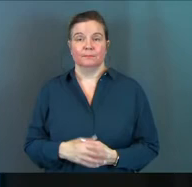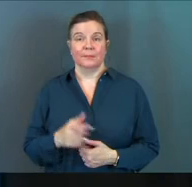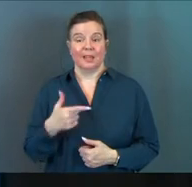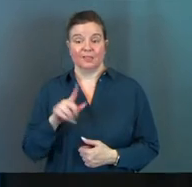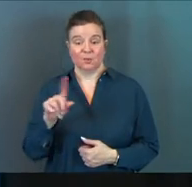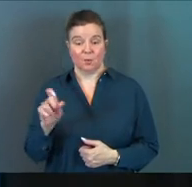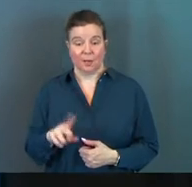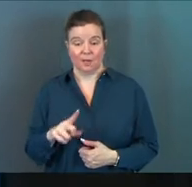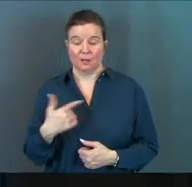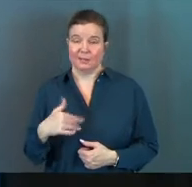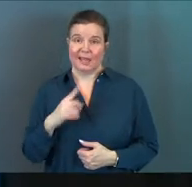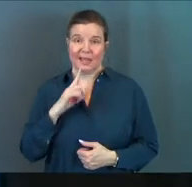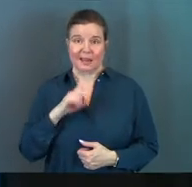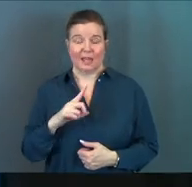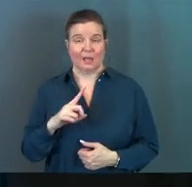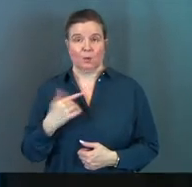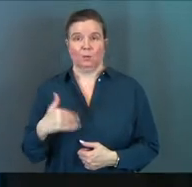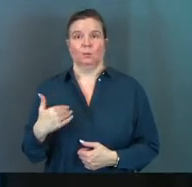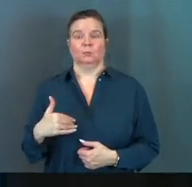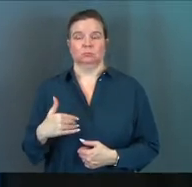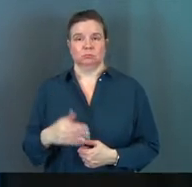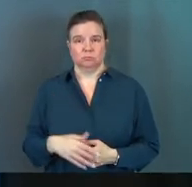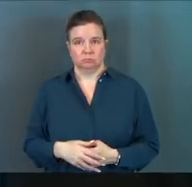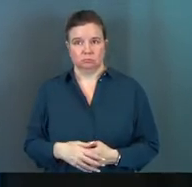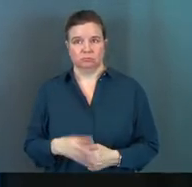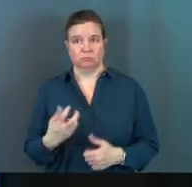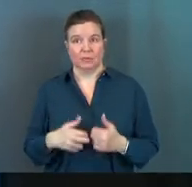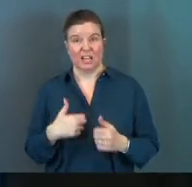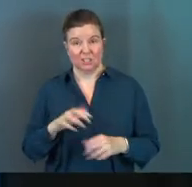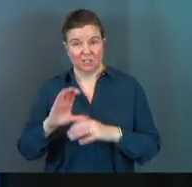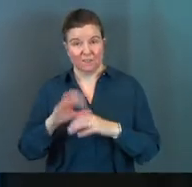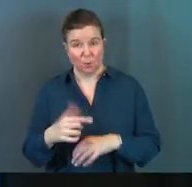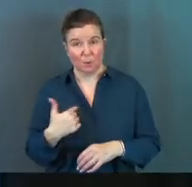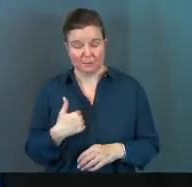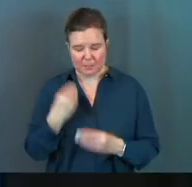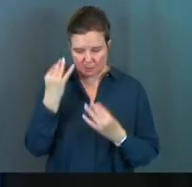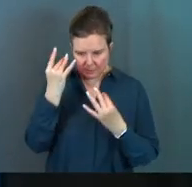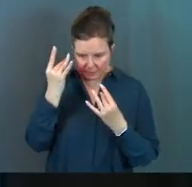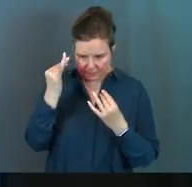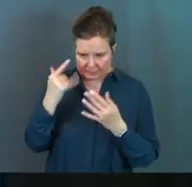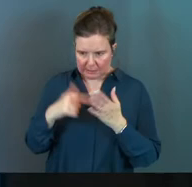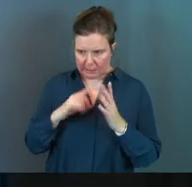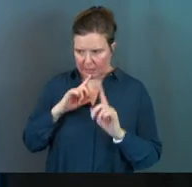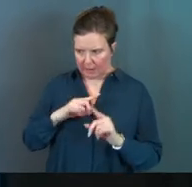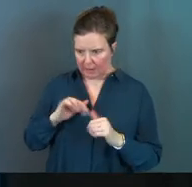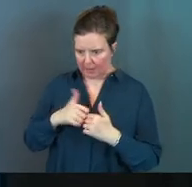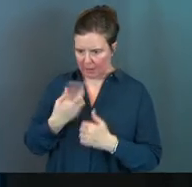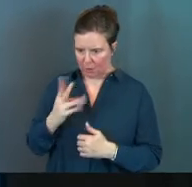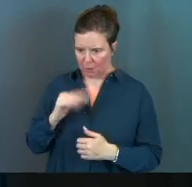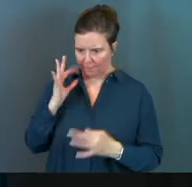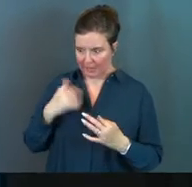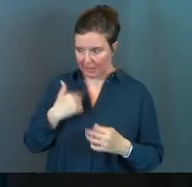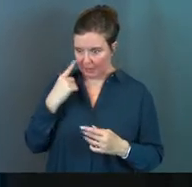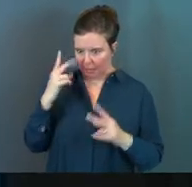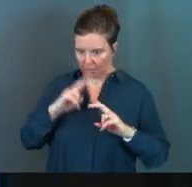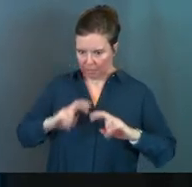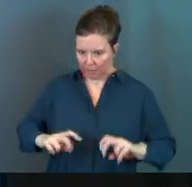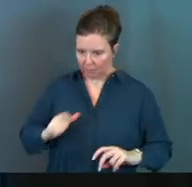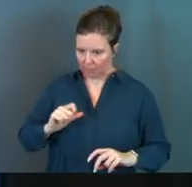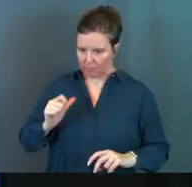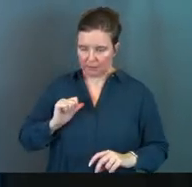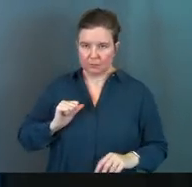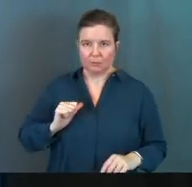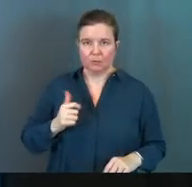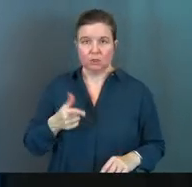And these questions, man, they had an edge to them. And she forced me to think through some of the things about my own faith I hadn't thought through before.